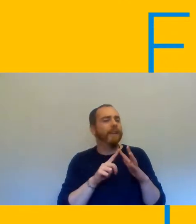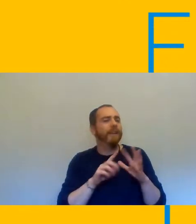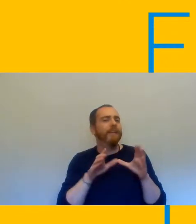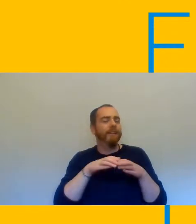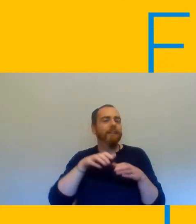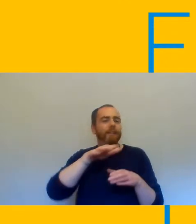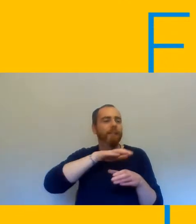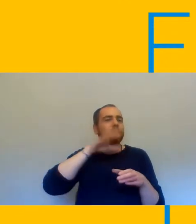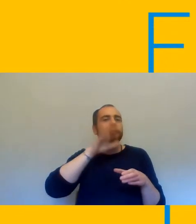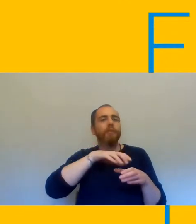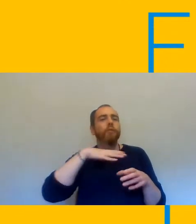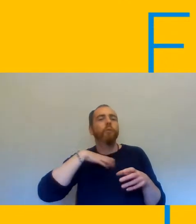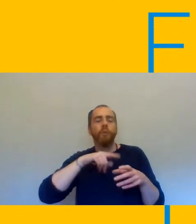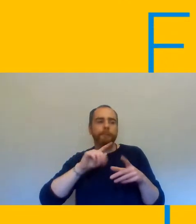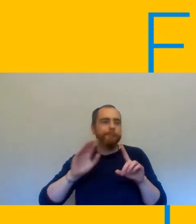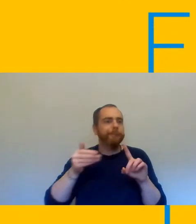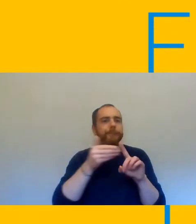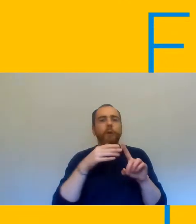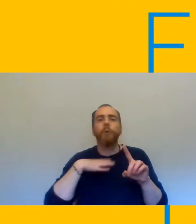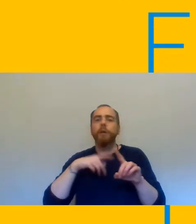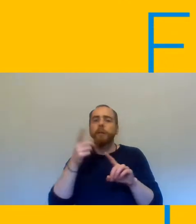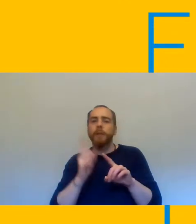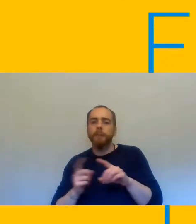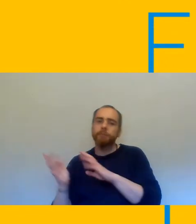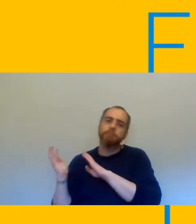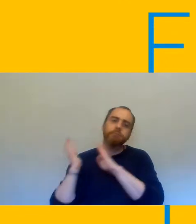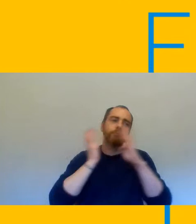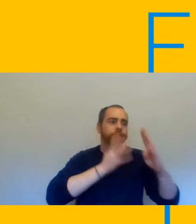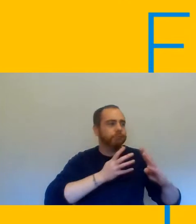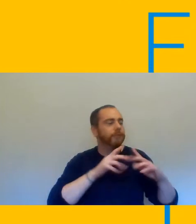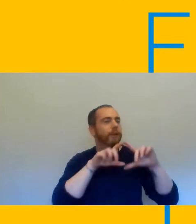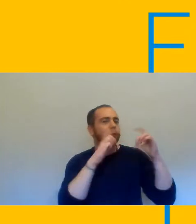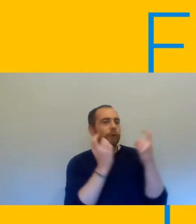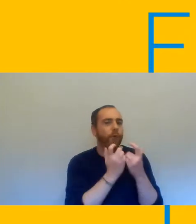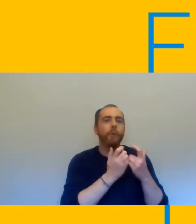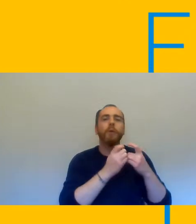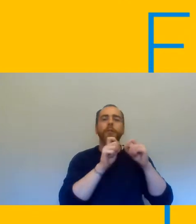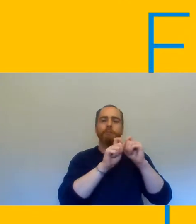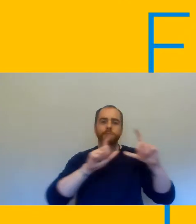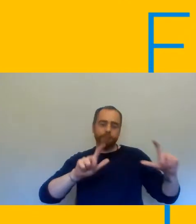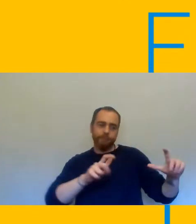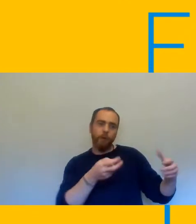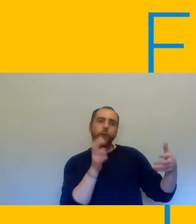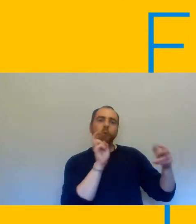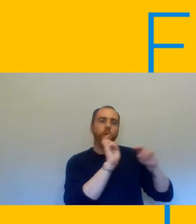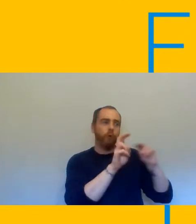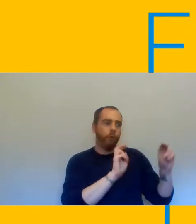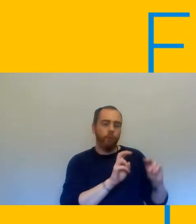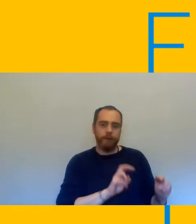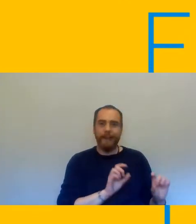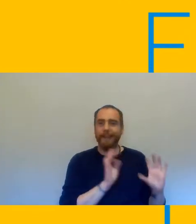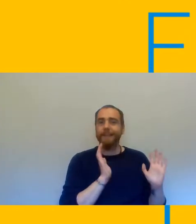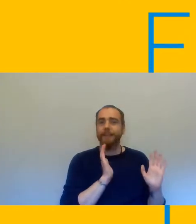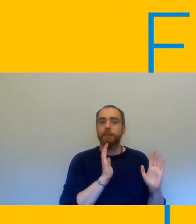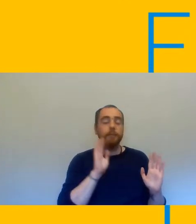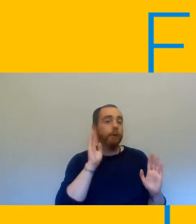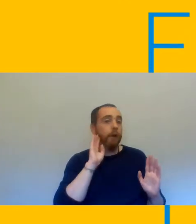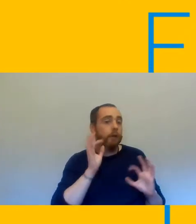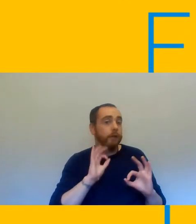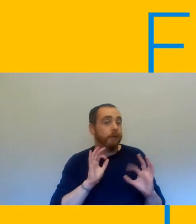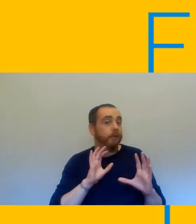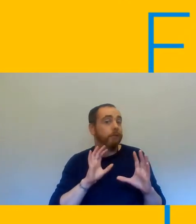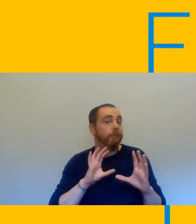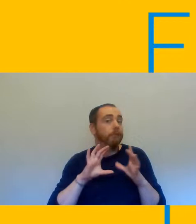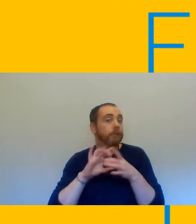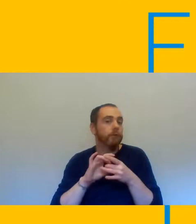people back on site getting people logged onto systems so that they can learn remotely but i've not actually heard anything specific i'm